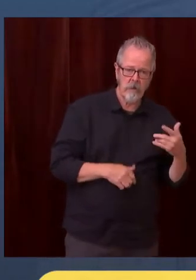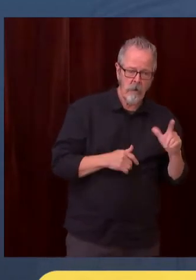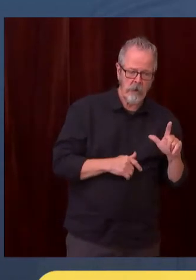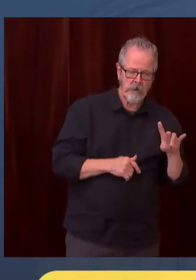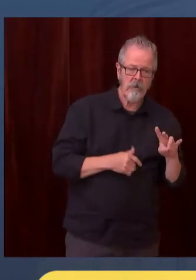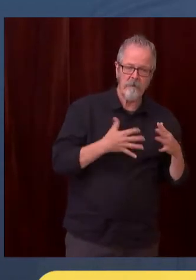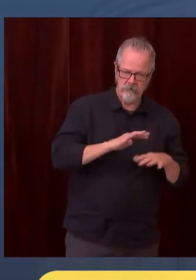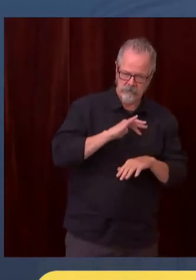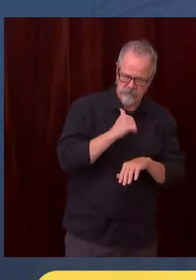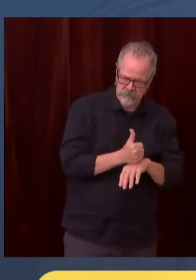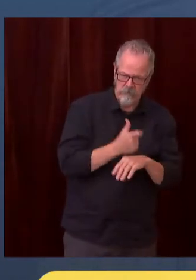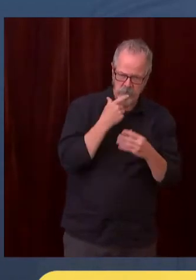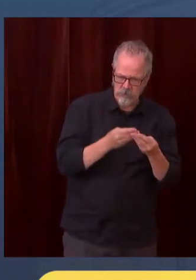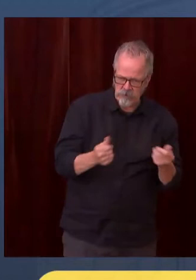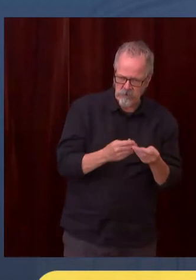sponsor of those two bills.